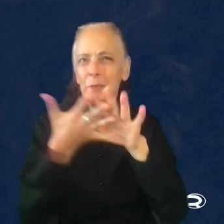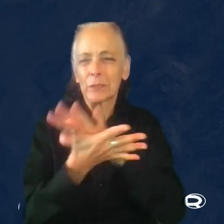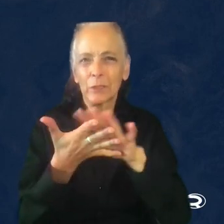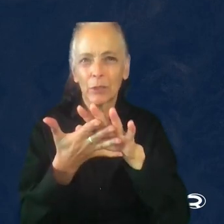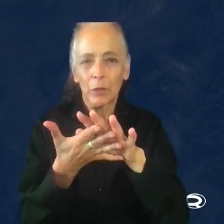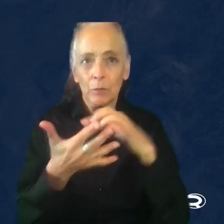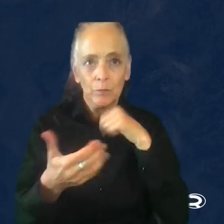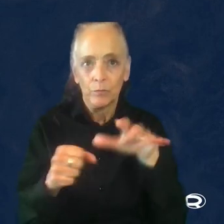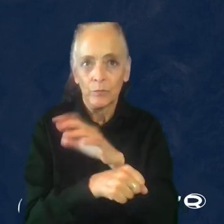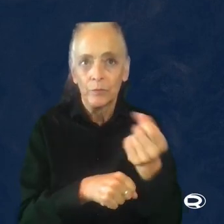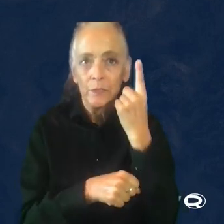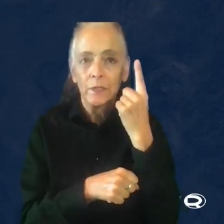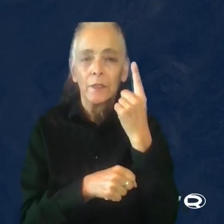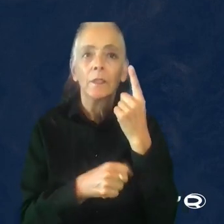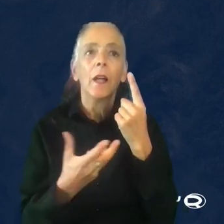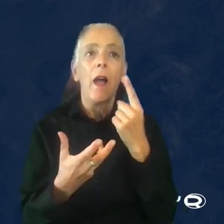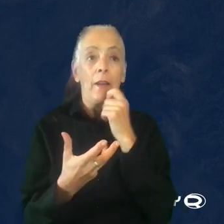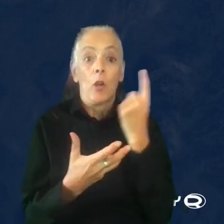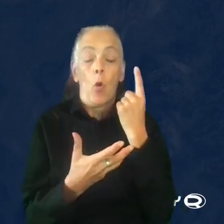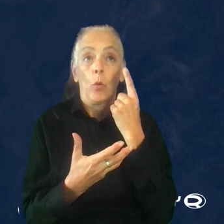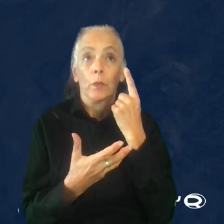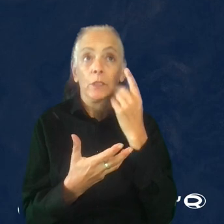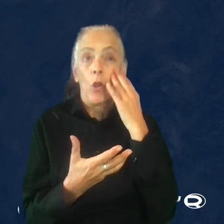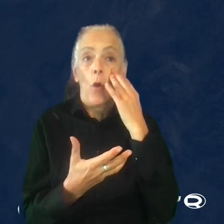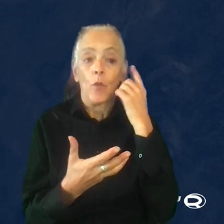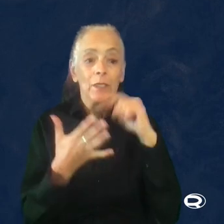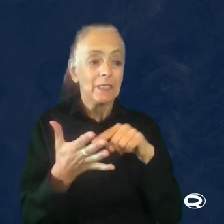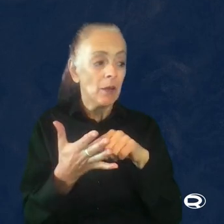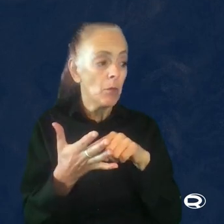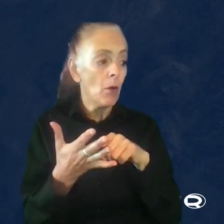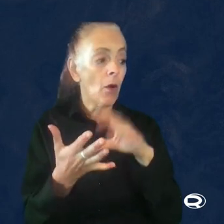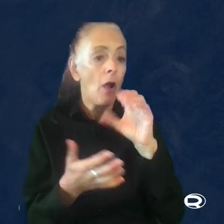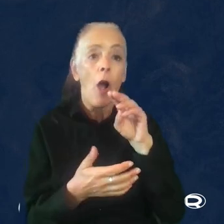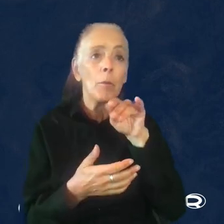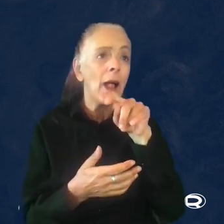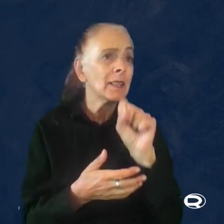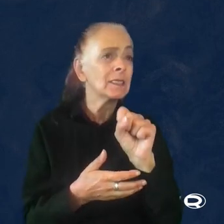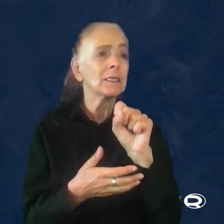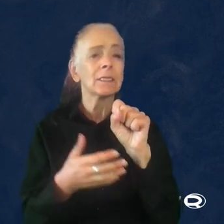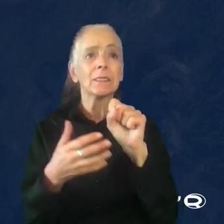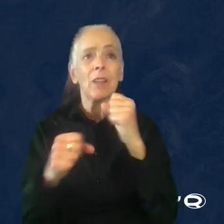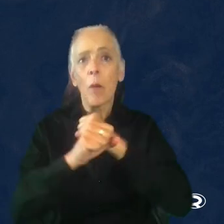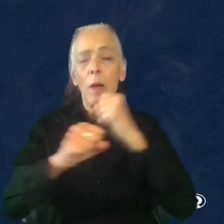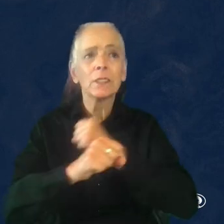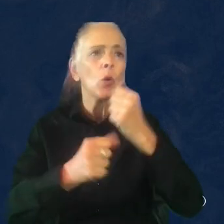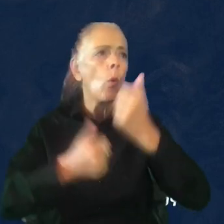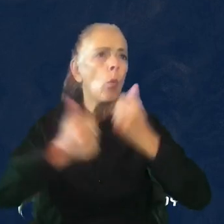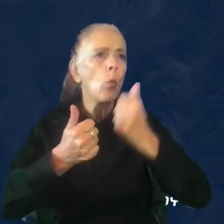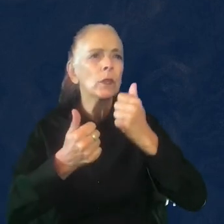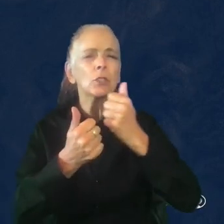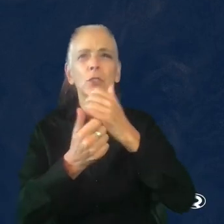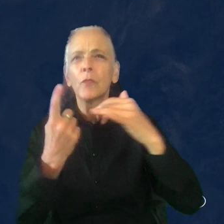testing combat, for example, I didn't necessarily know in what context they expected a certain weapon or ability to be used, or what the